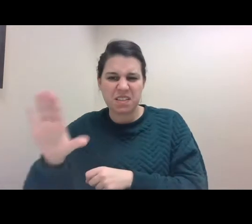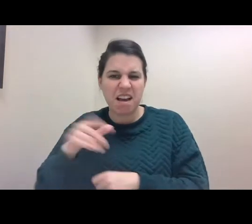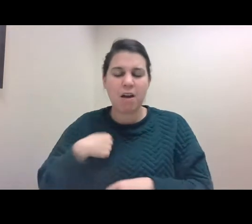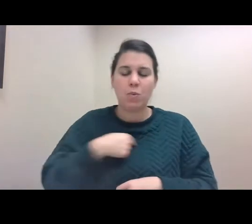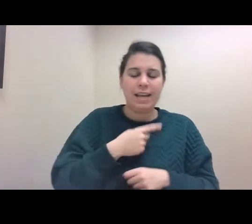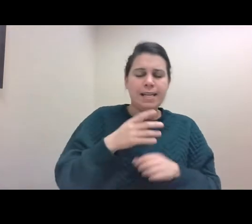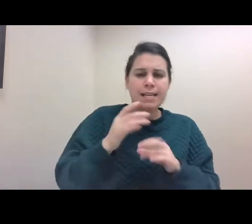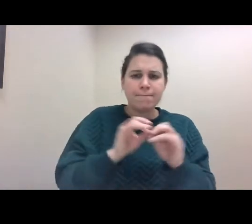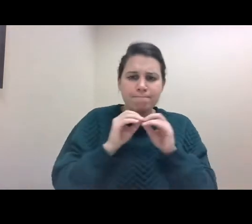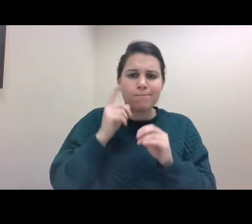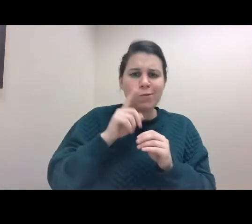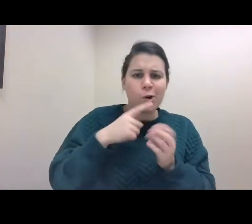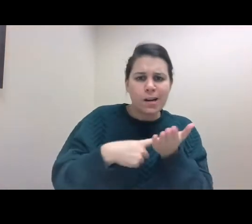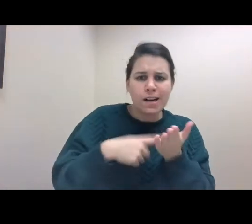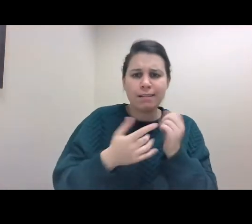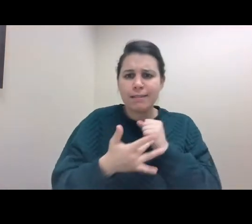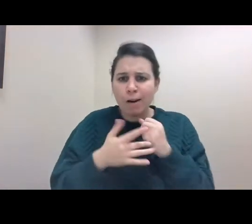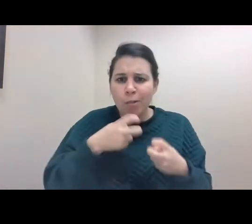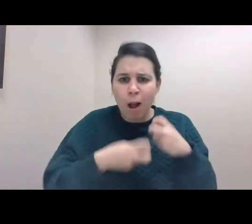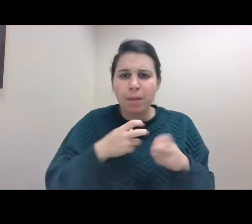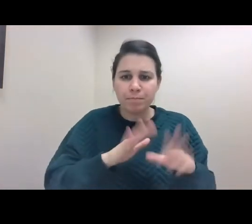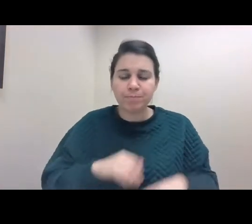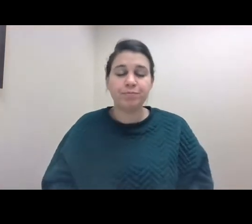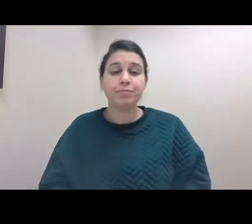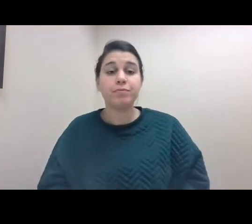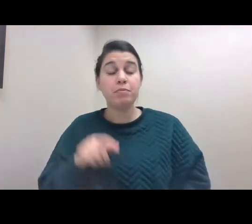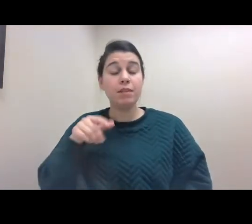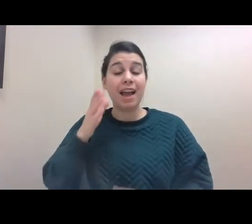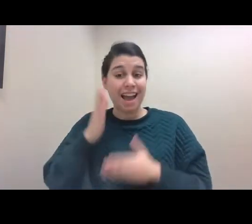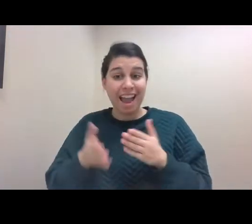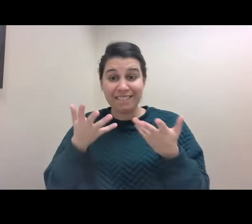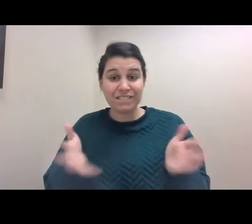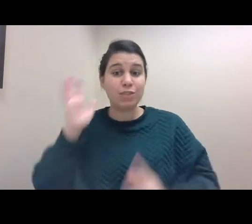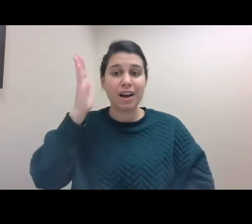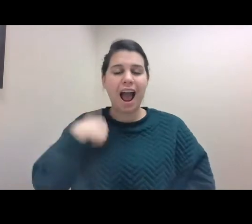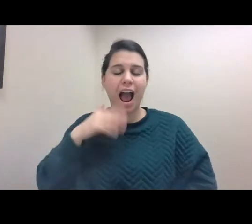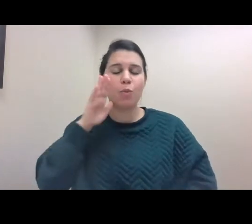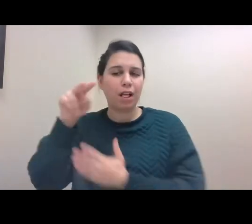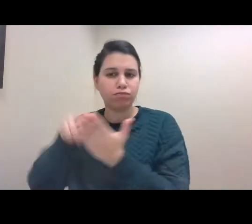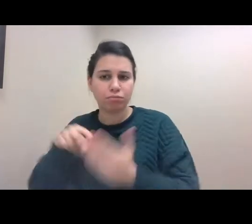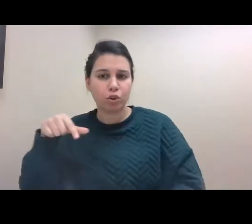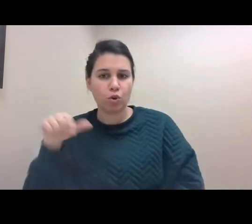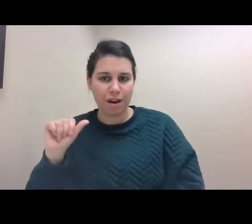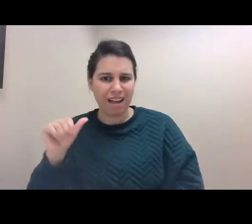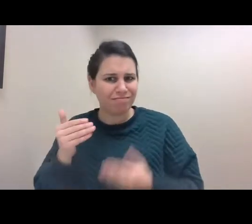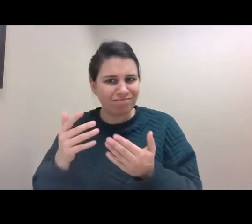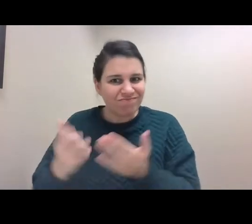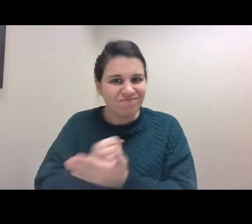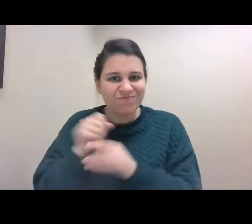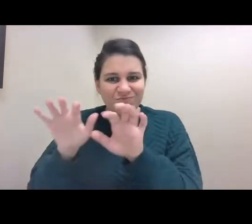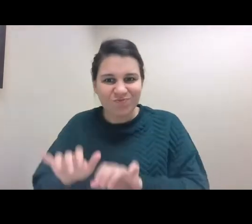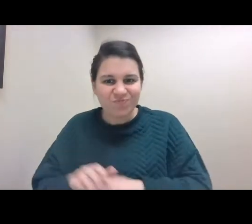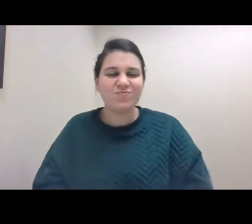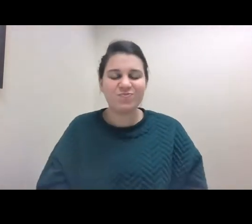technical issues. I will ask your questions of the speaker during the Q&A portion at the end of the session. So please do share those as they come up, and we'll